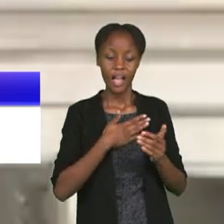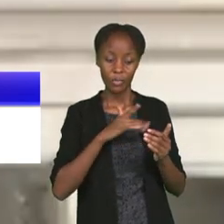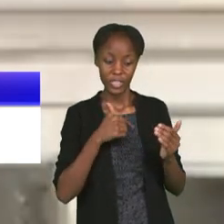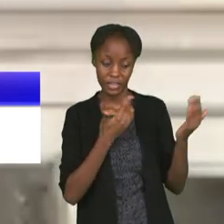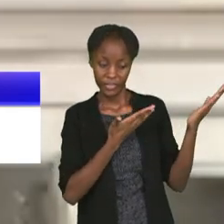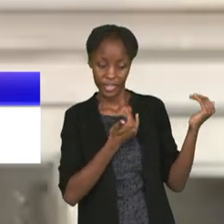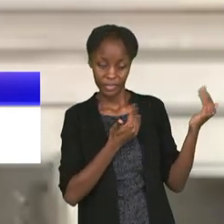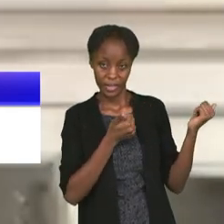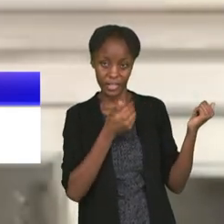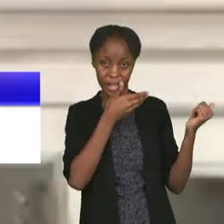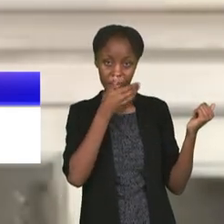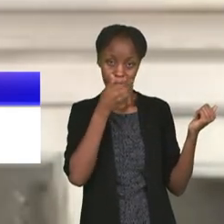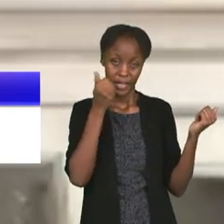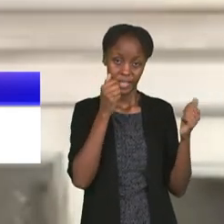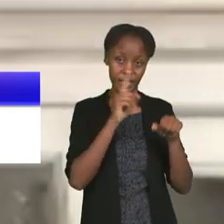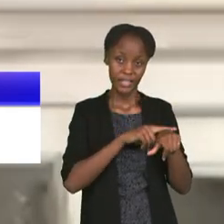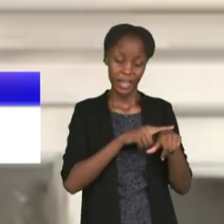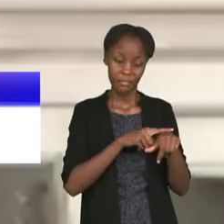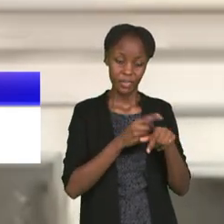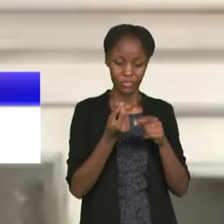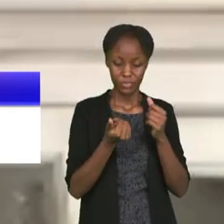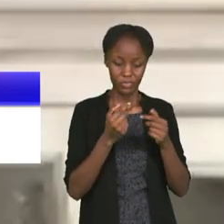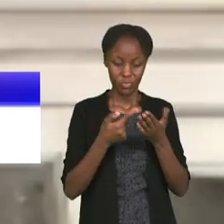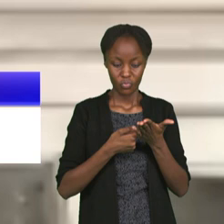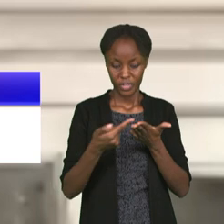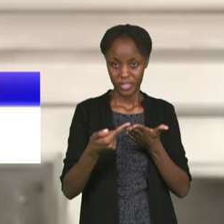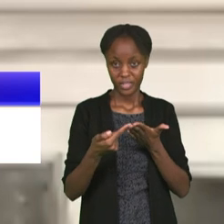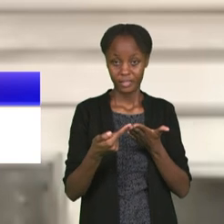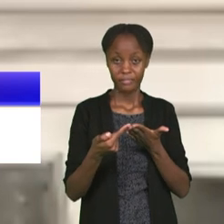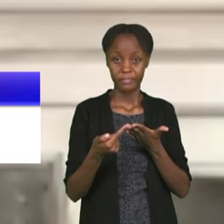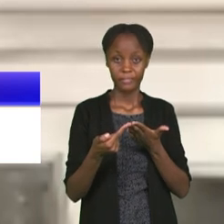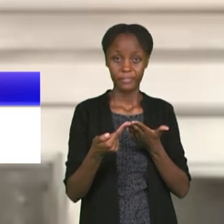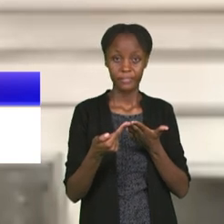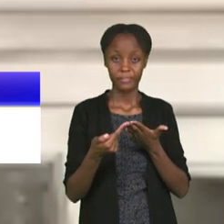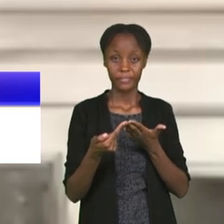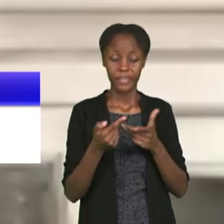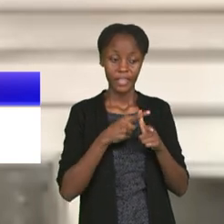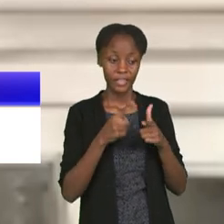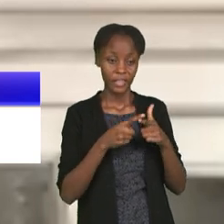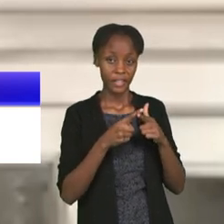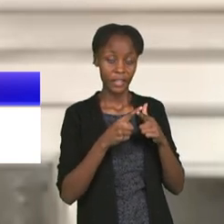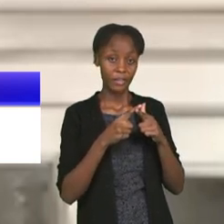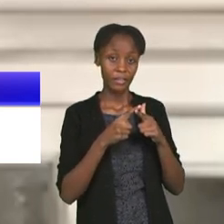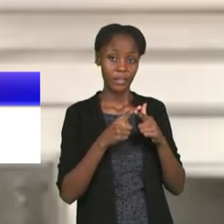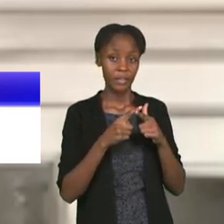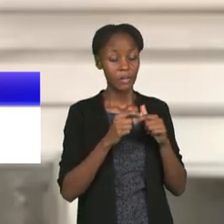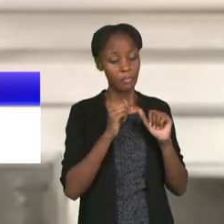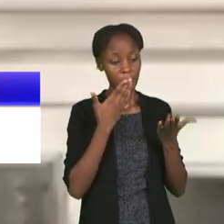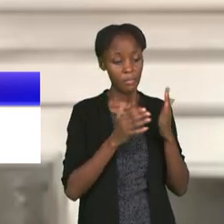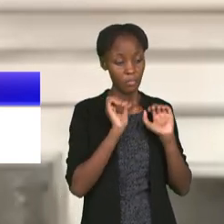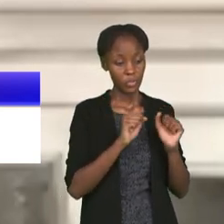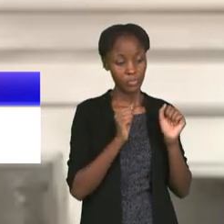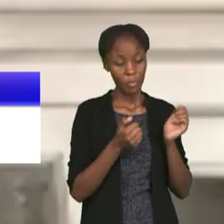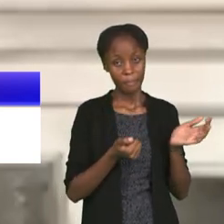a better time in a few weeks. And with a possibility for me to come